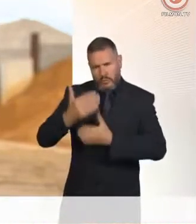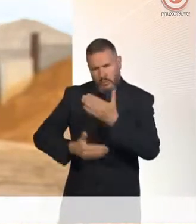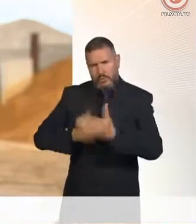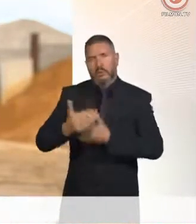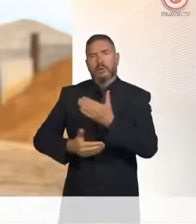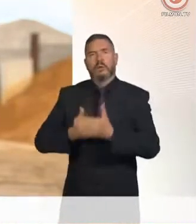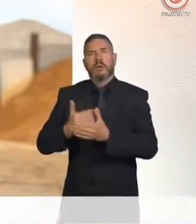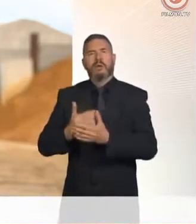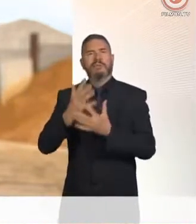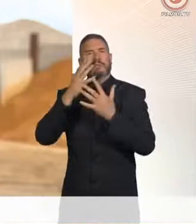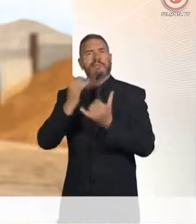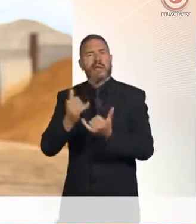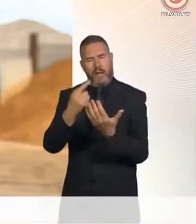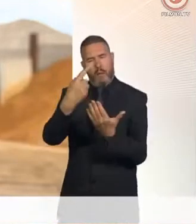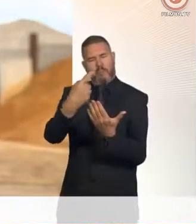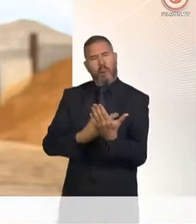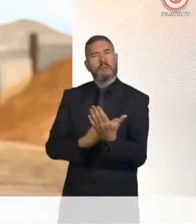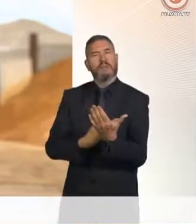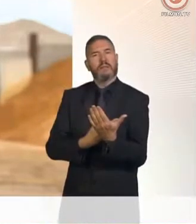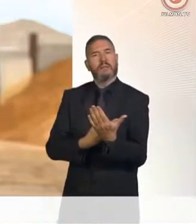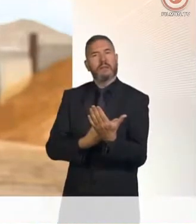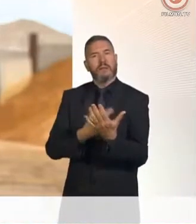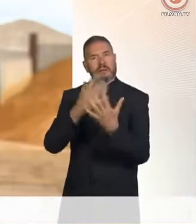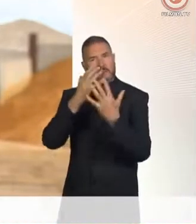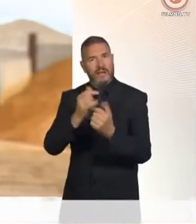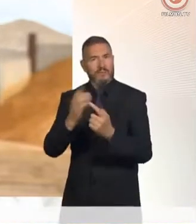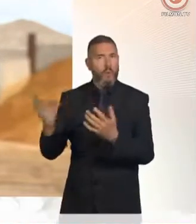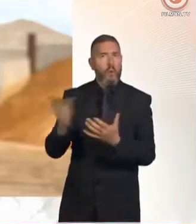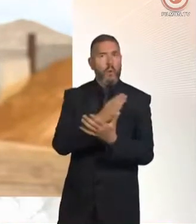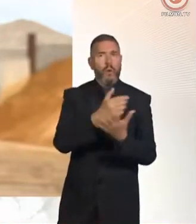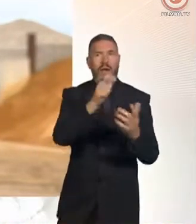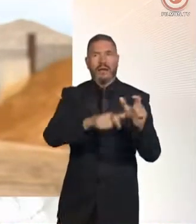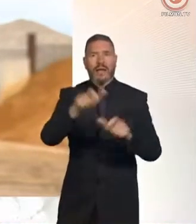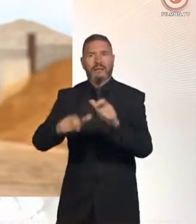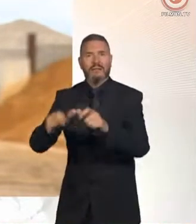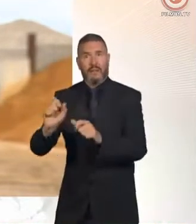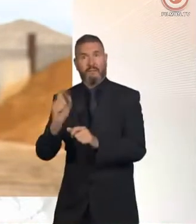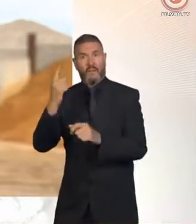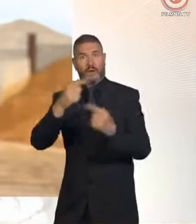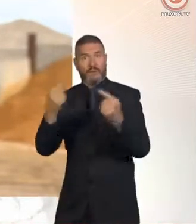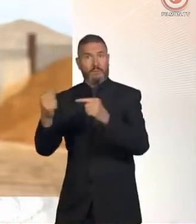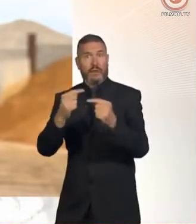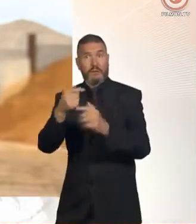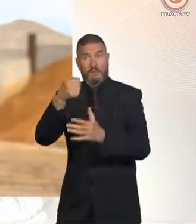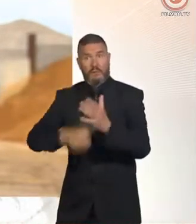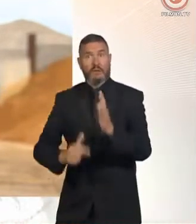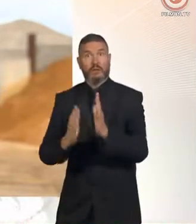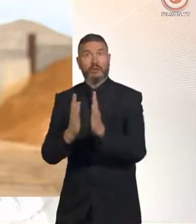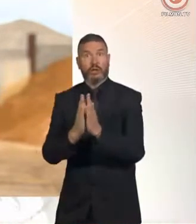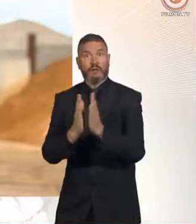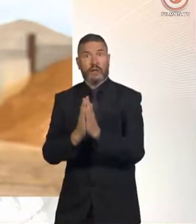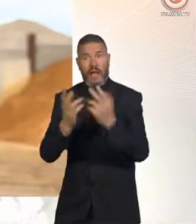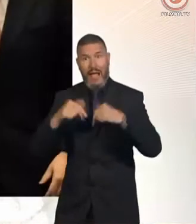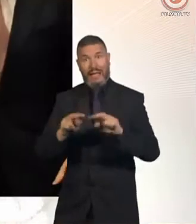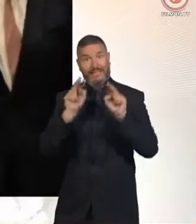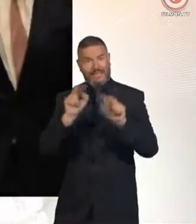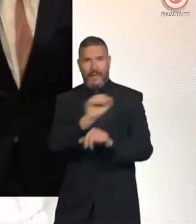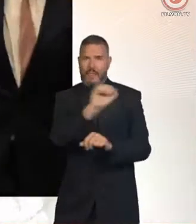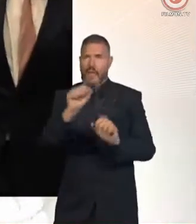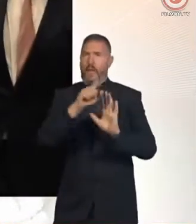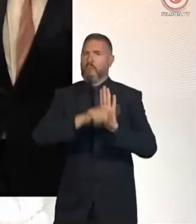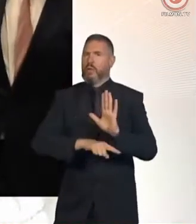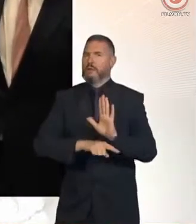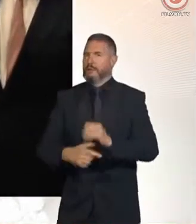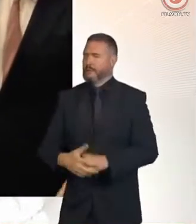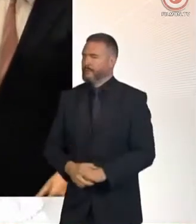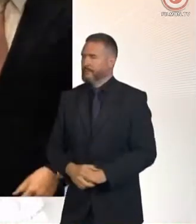vision, the ideas and the policies of all the candidates in these first TV debates on Sunday. It's a great opportunity for me. And after